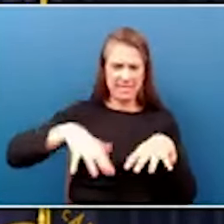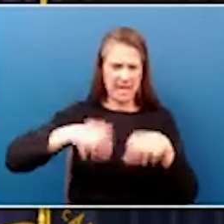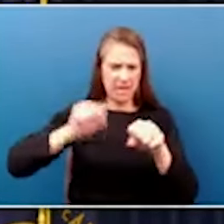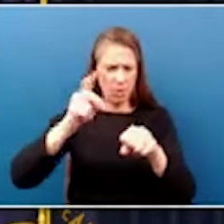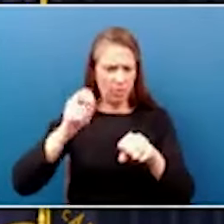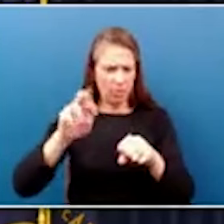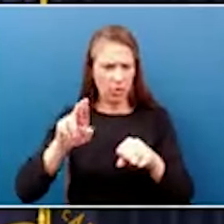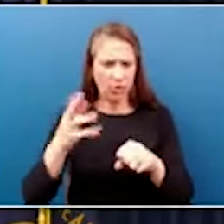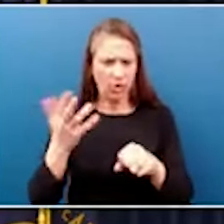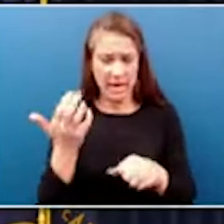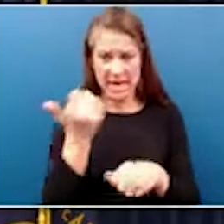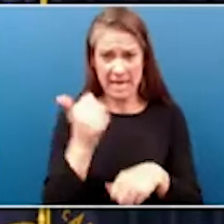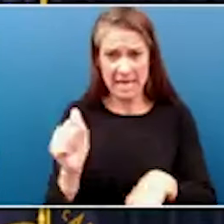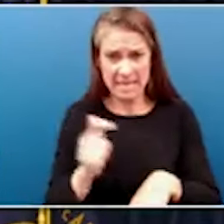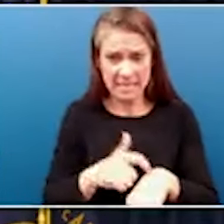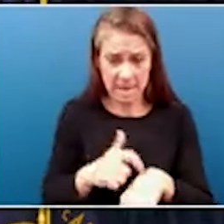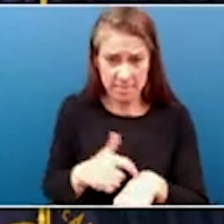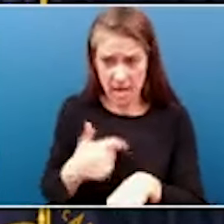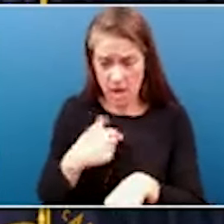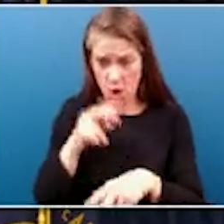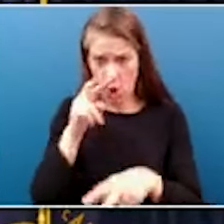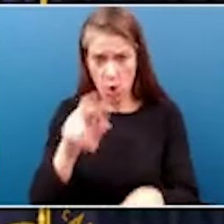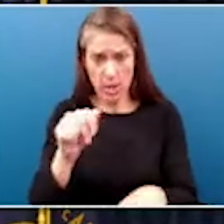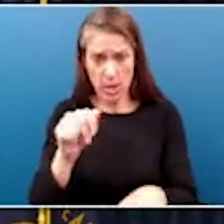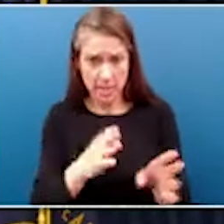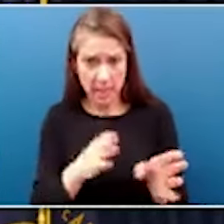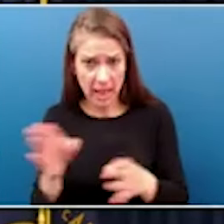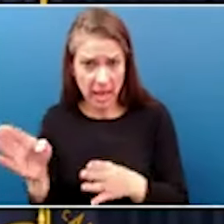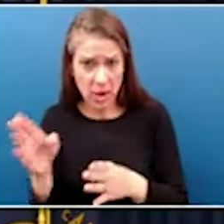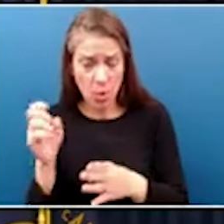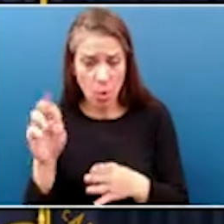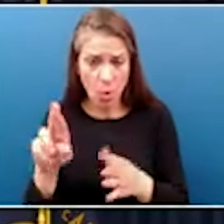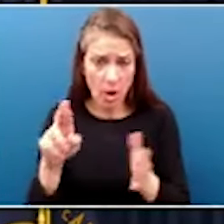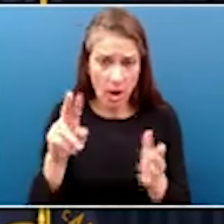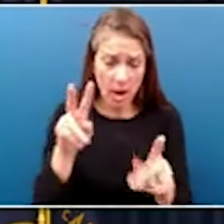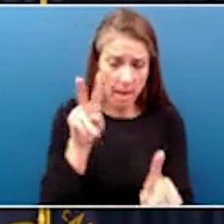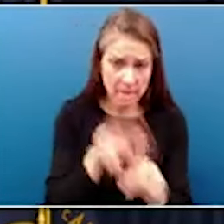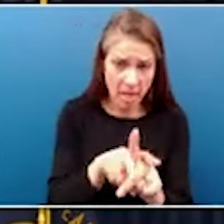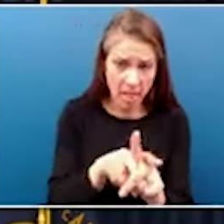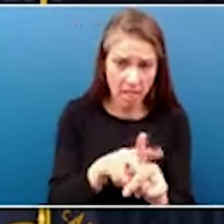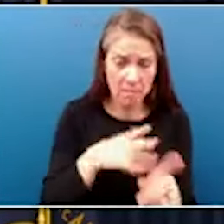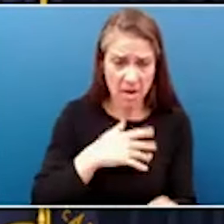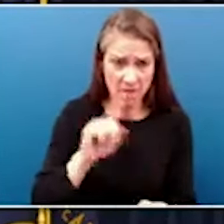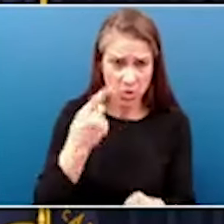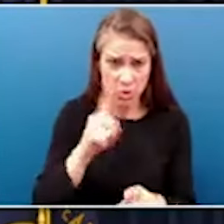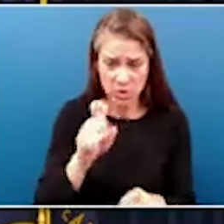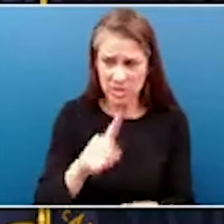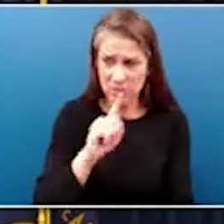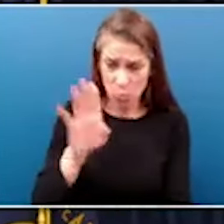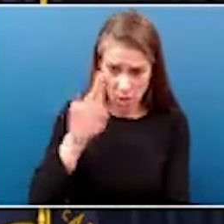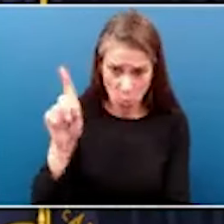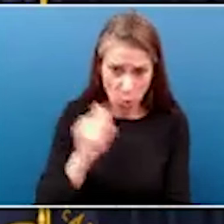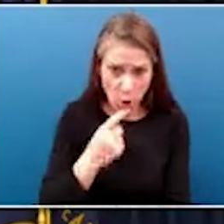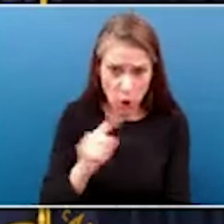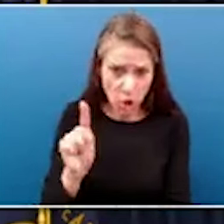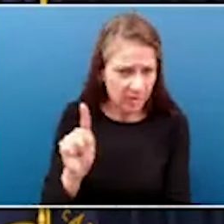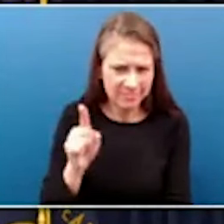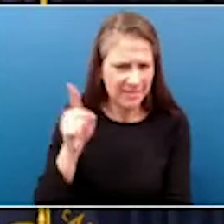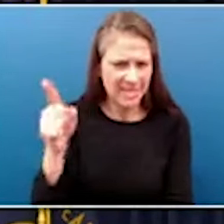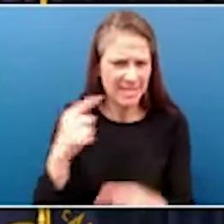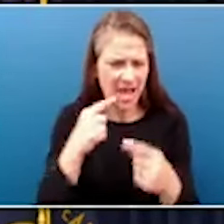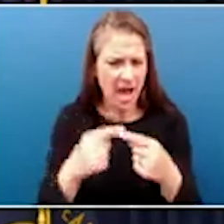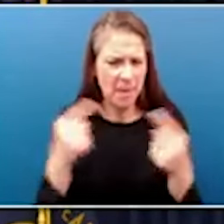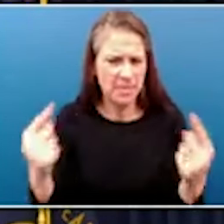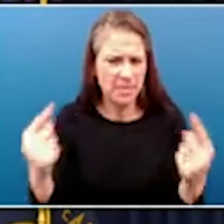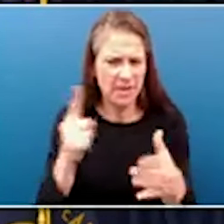Anytime that I look at a plan or a bill, my first question is, will it work? And this does the exact opposite of what it's